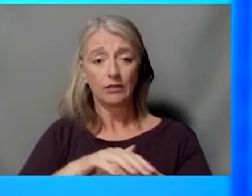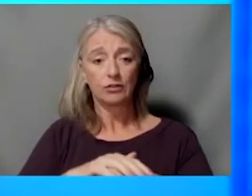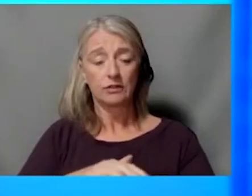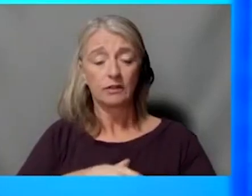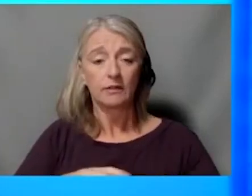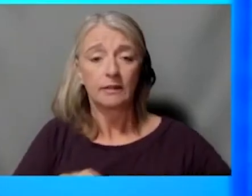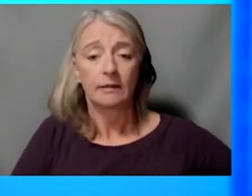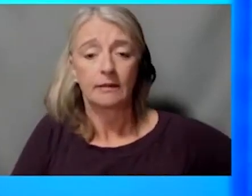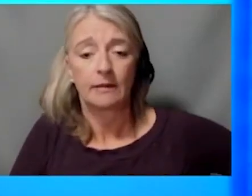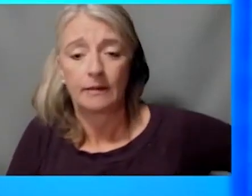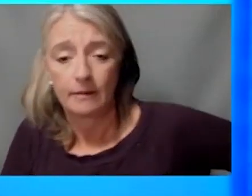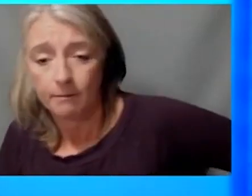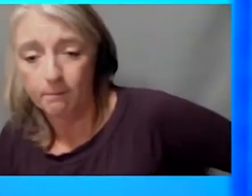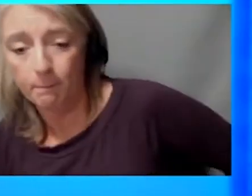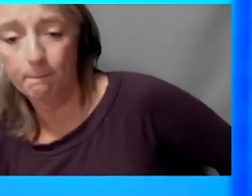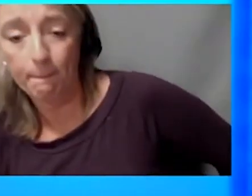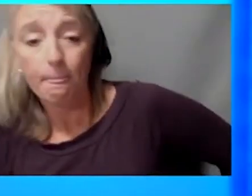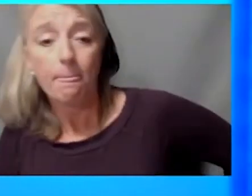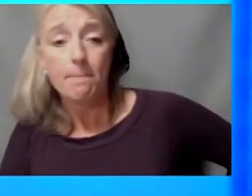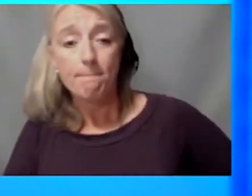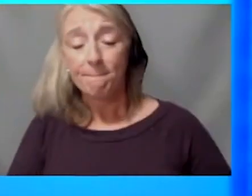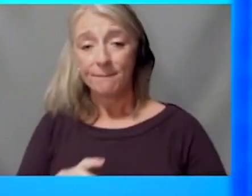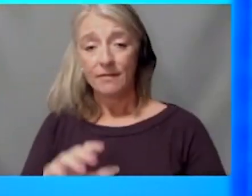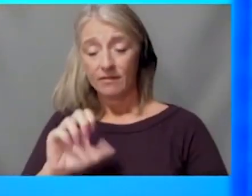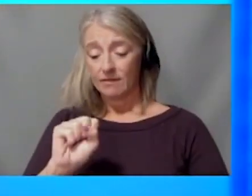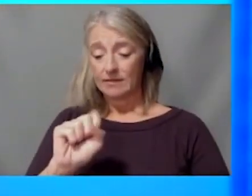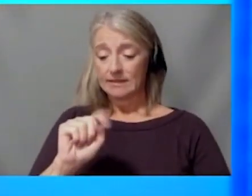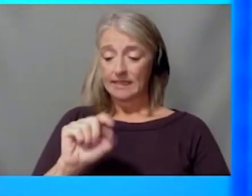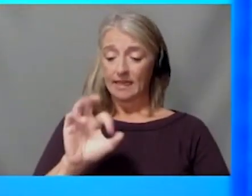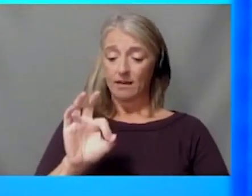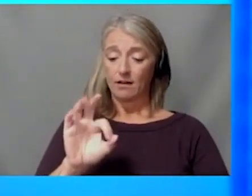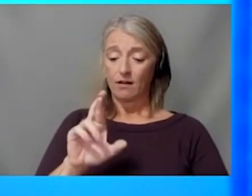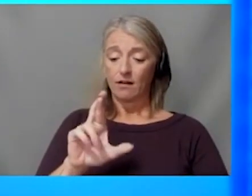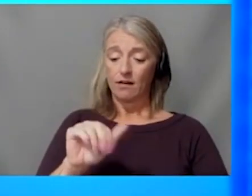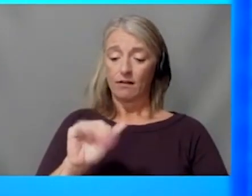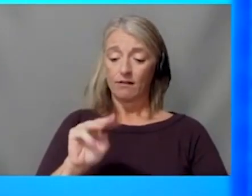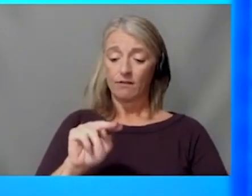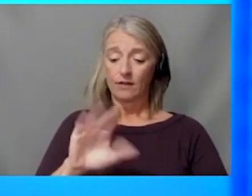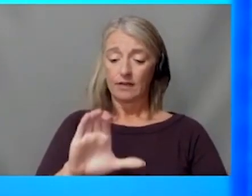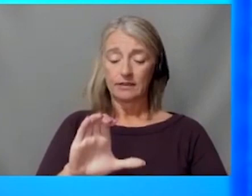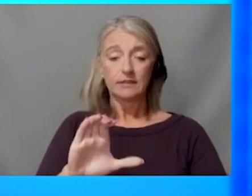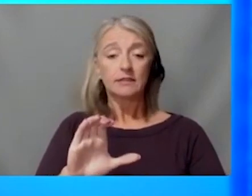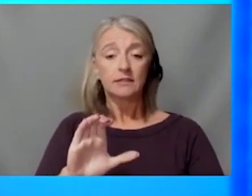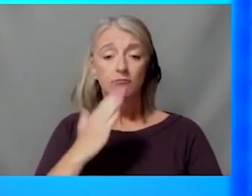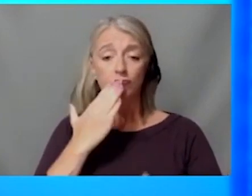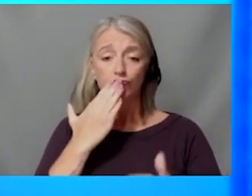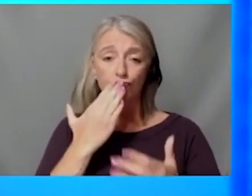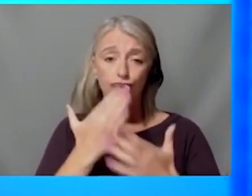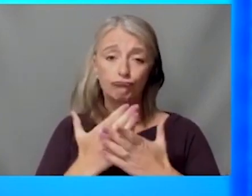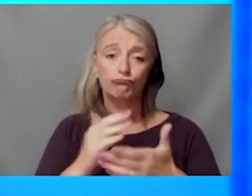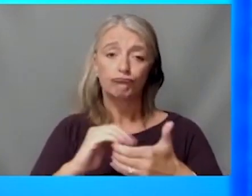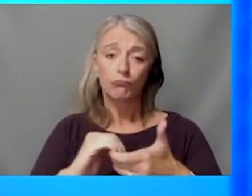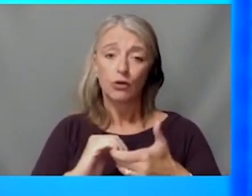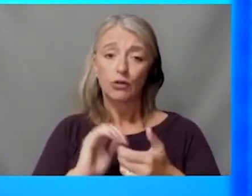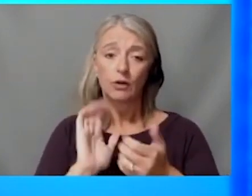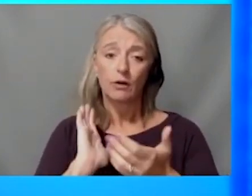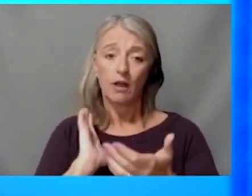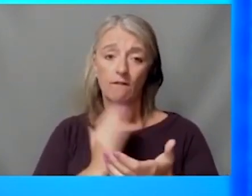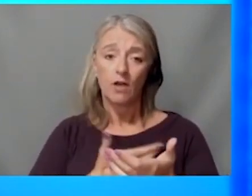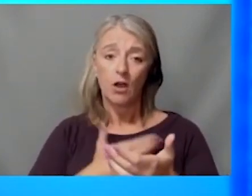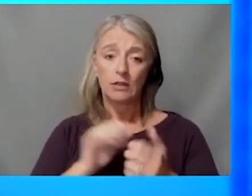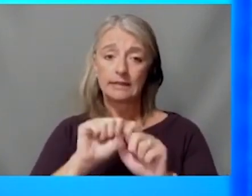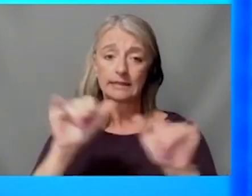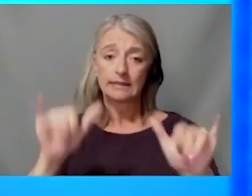that. So St. Francis is a very important partner of the KU Health System. And I think that the NCI